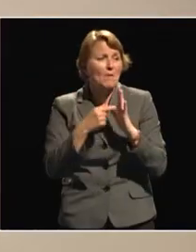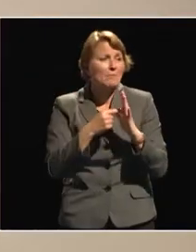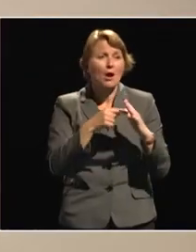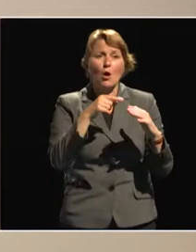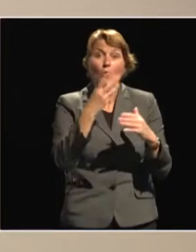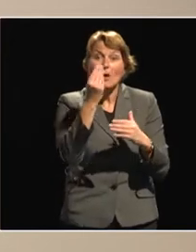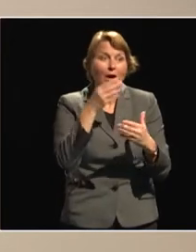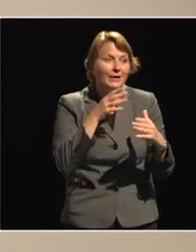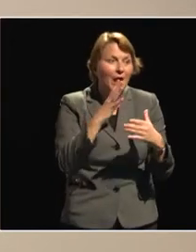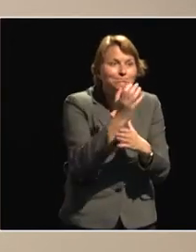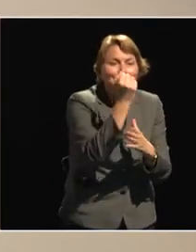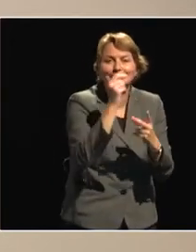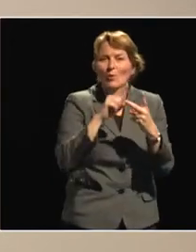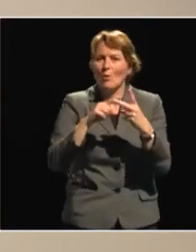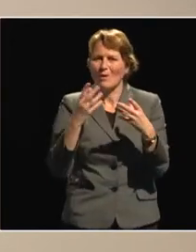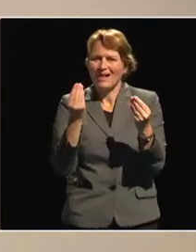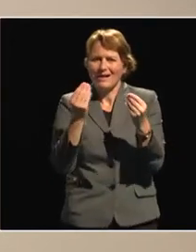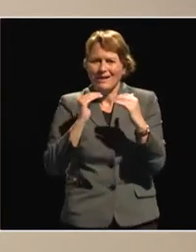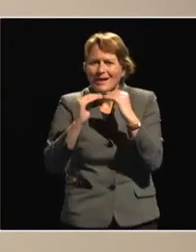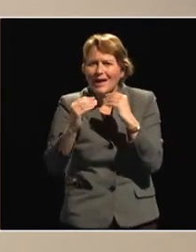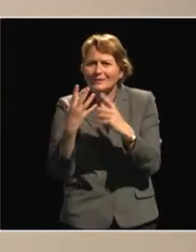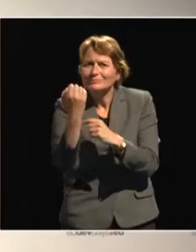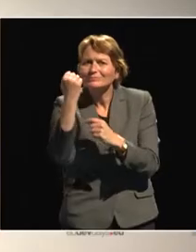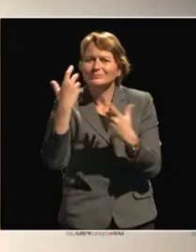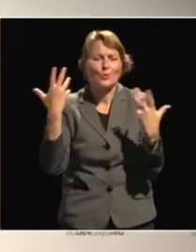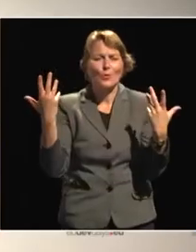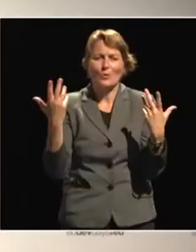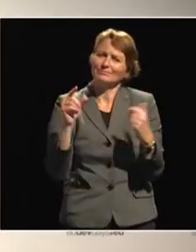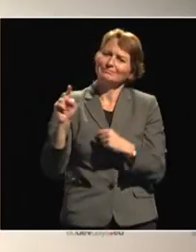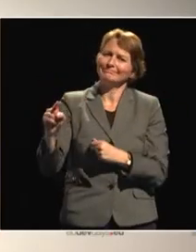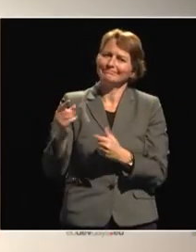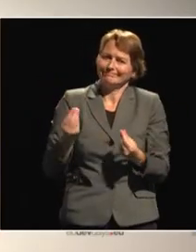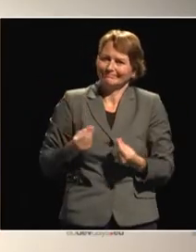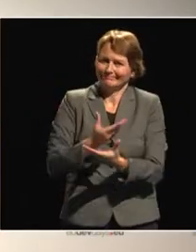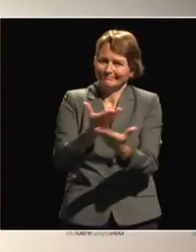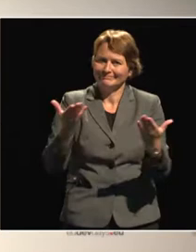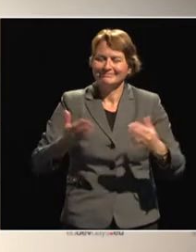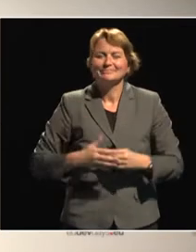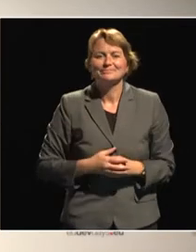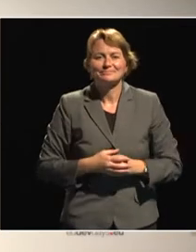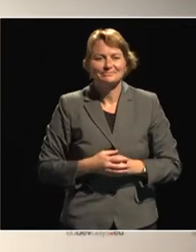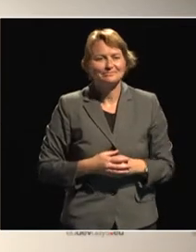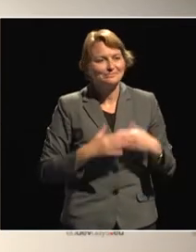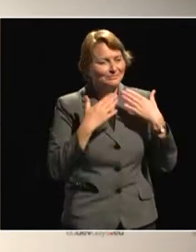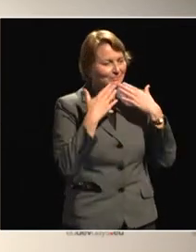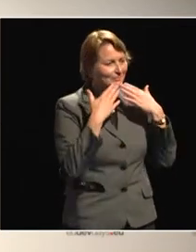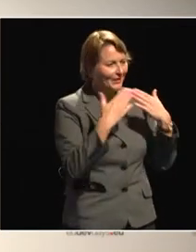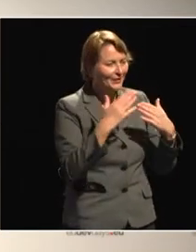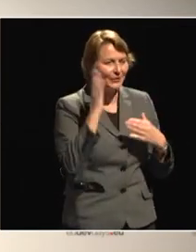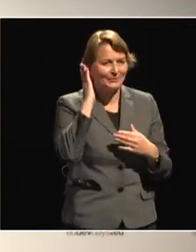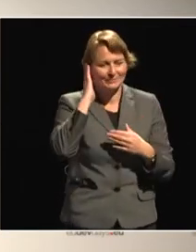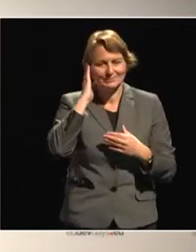land or extension services in Africa? Thank you. The success